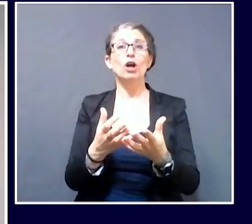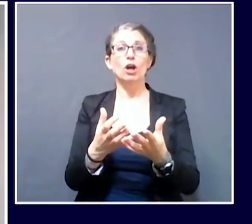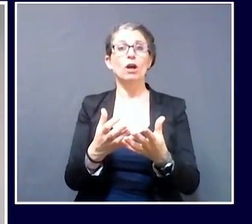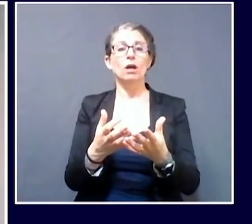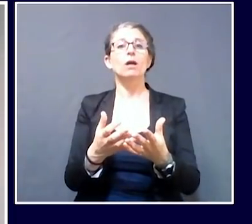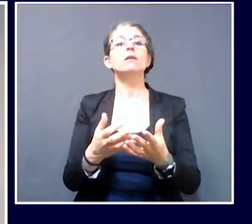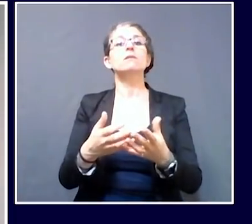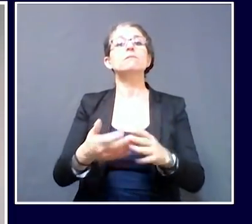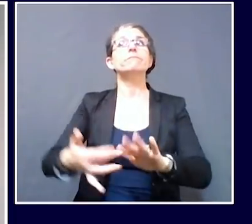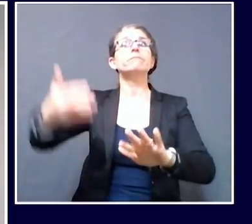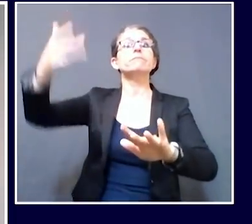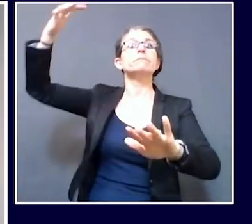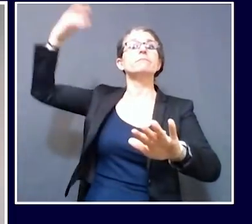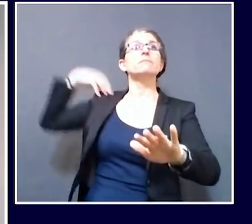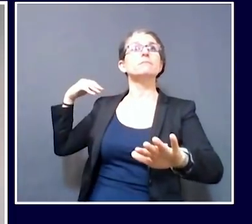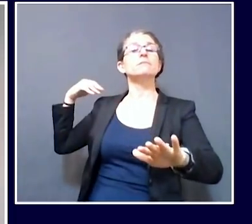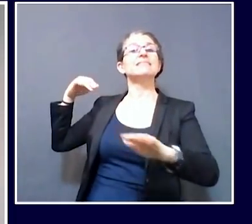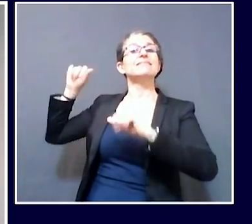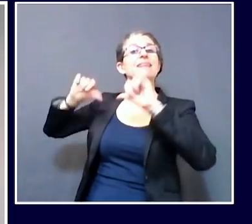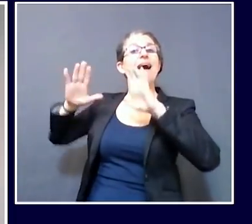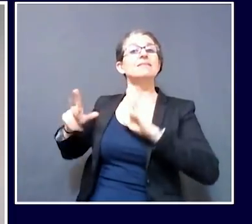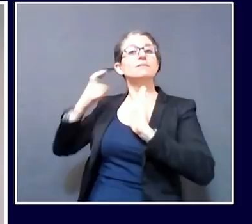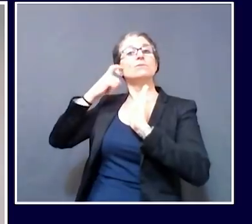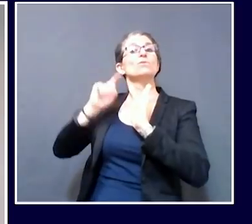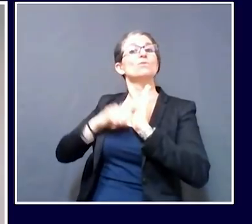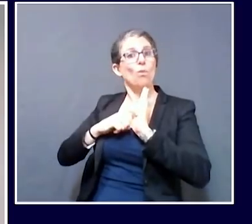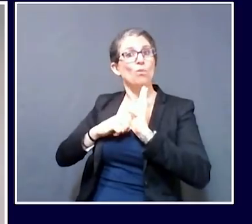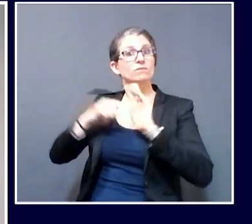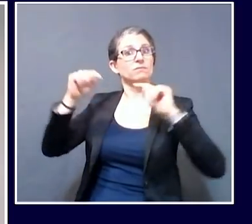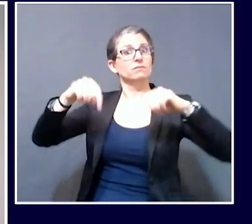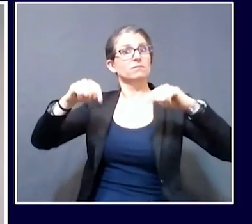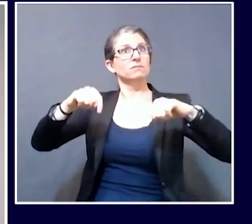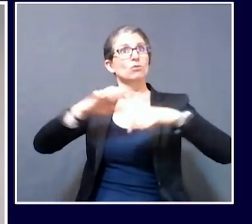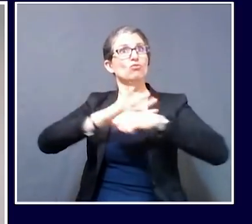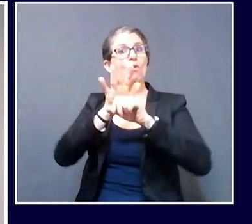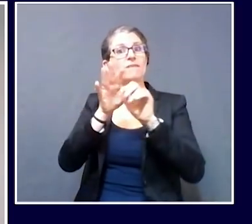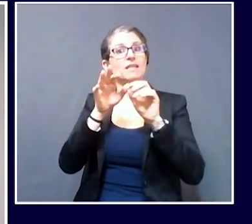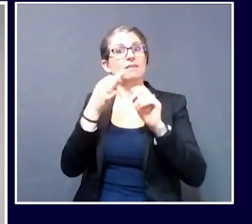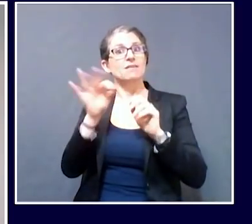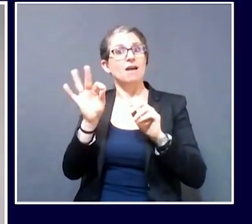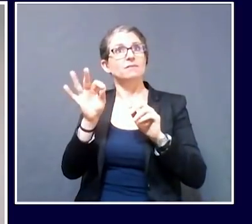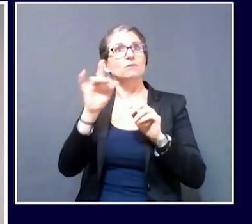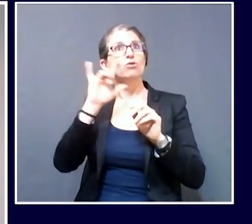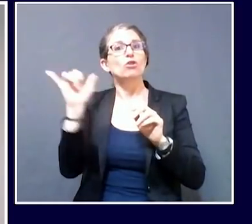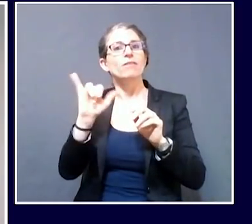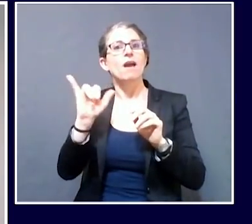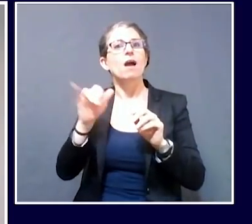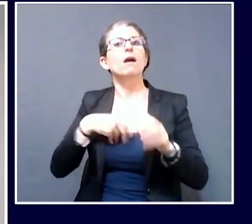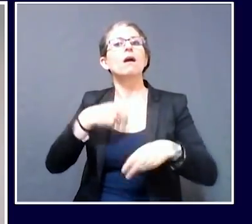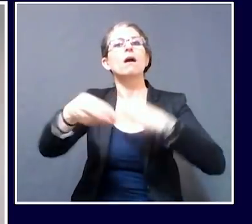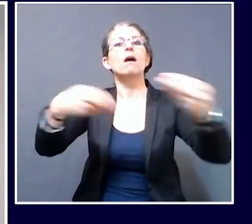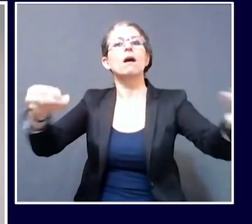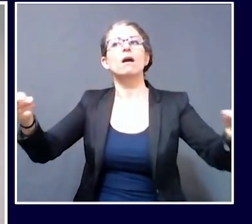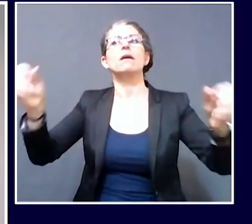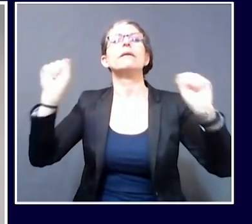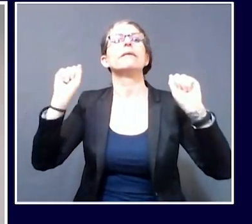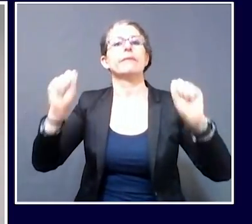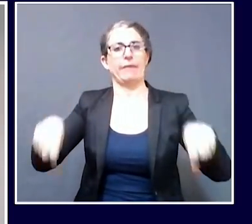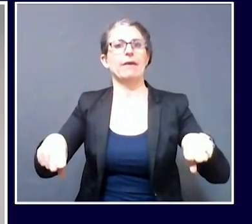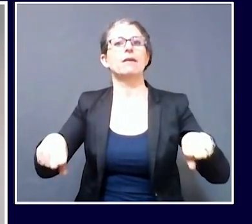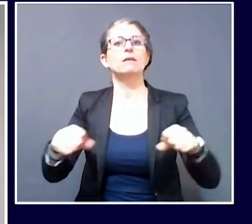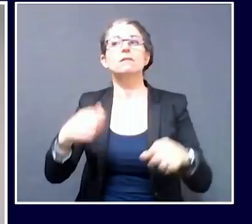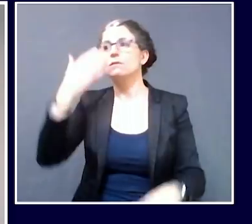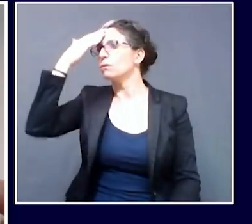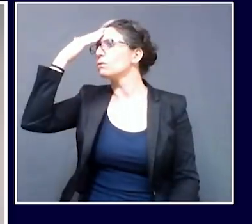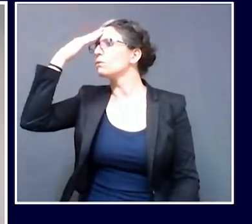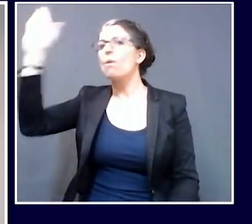individuals could transmit COVID-19 before they started developing the symptoms. That's actually the main reason